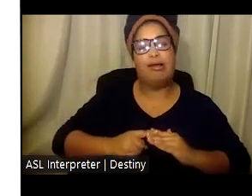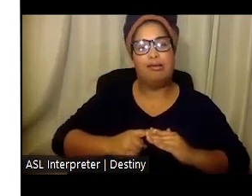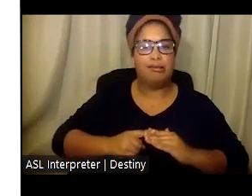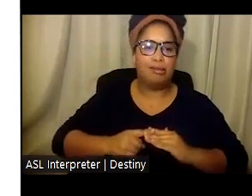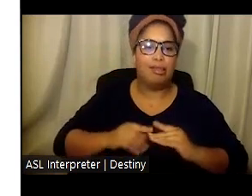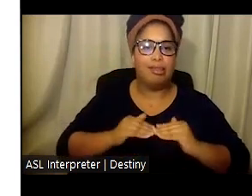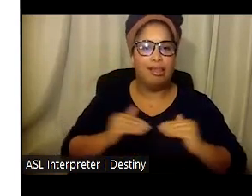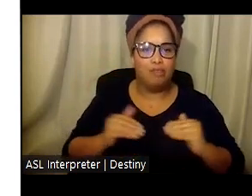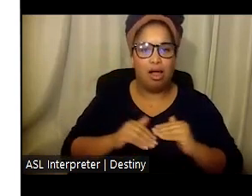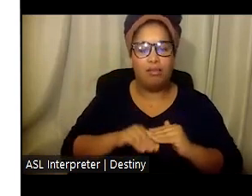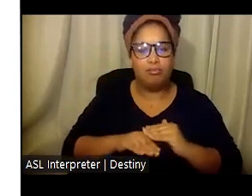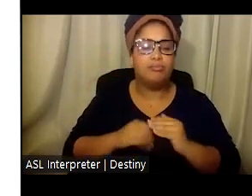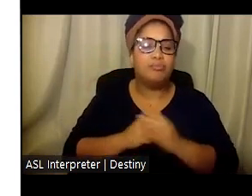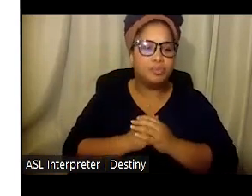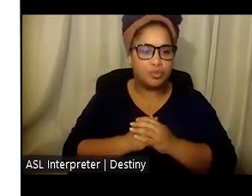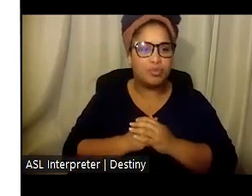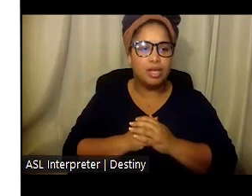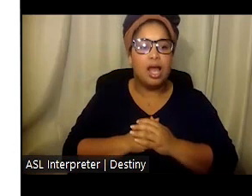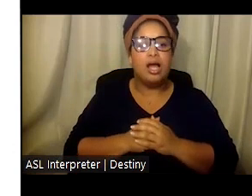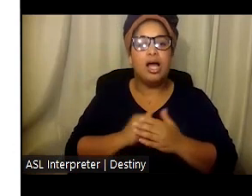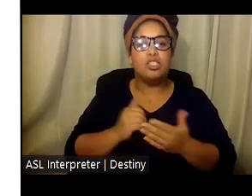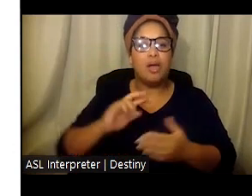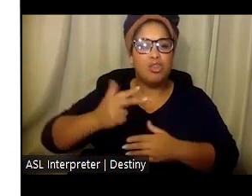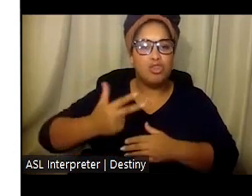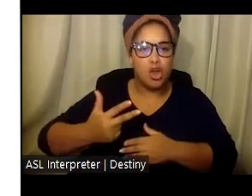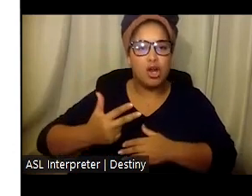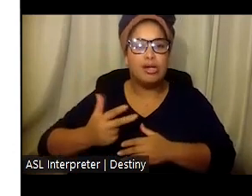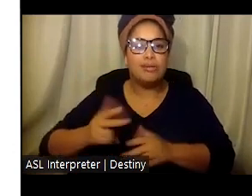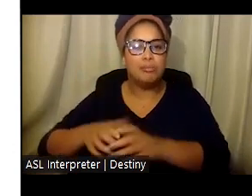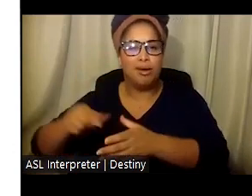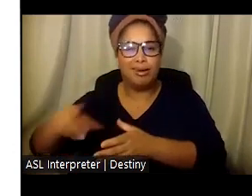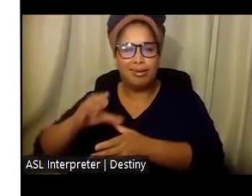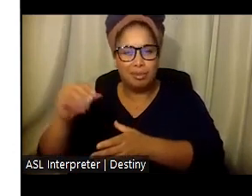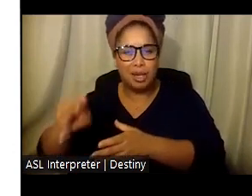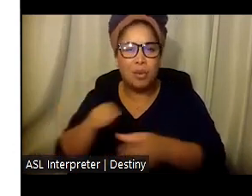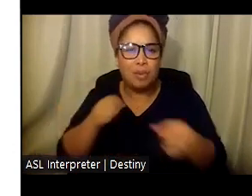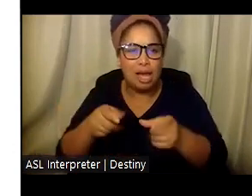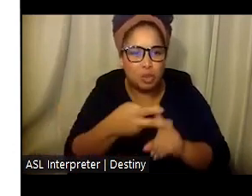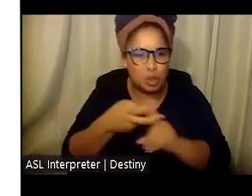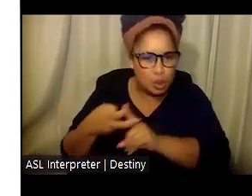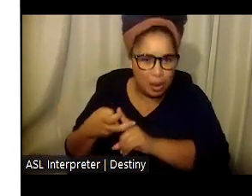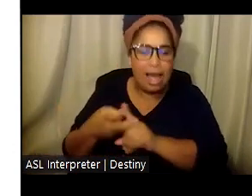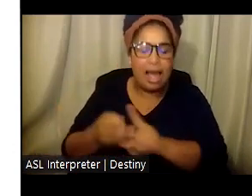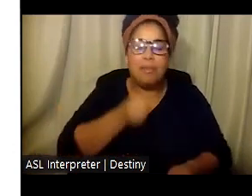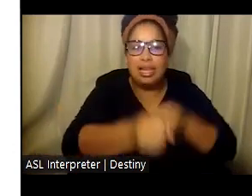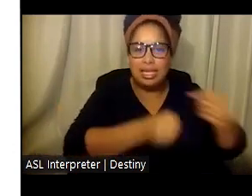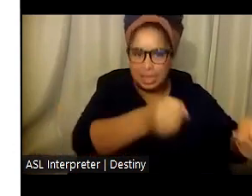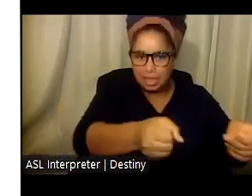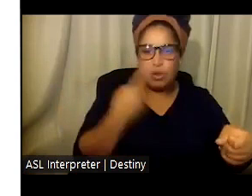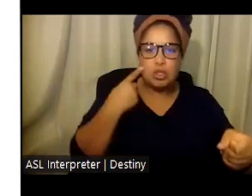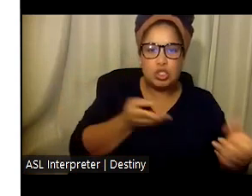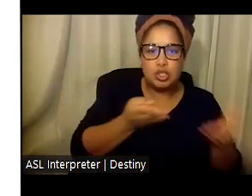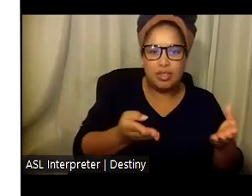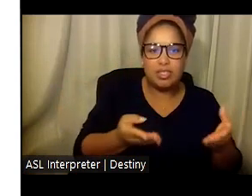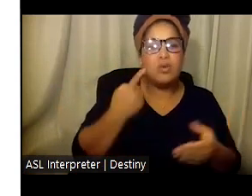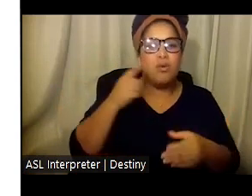will manage recruitment and intern placement with service providers, allowing service providers to benefit from having interns while